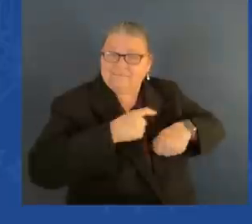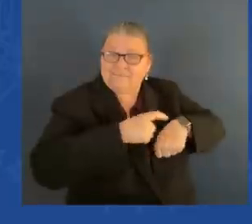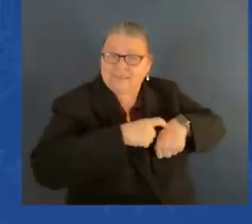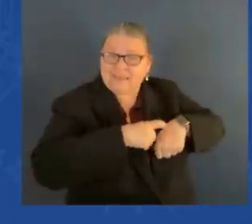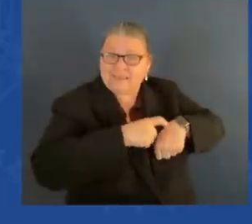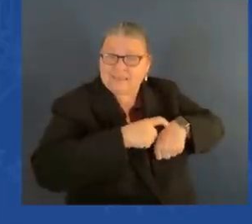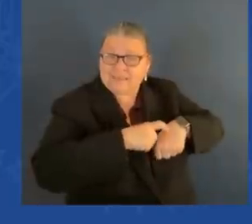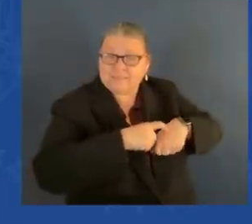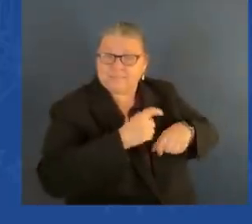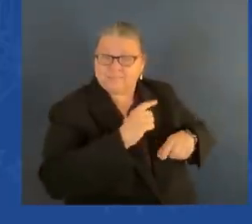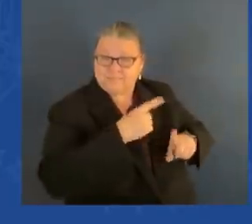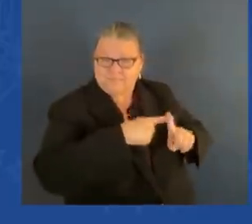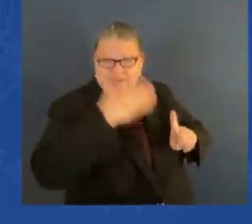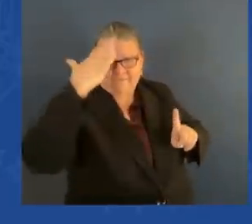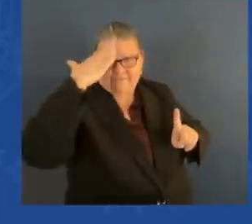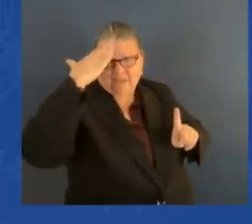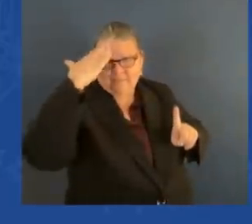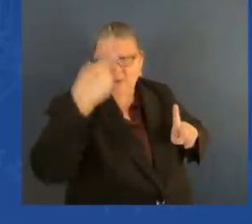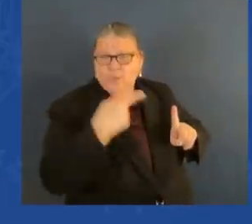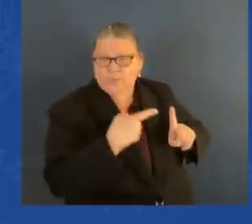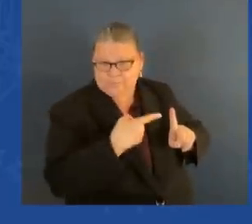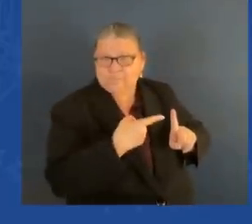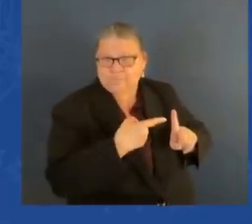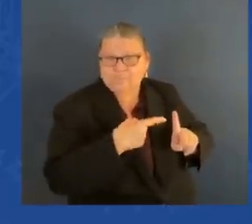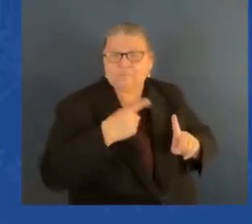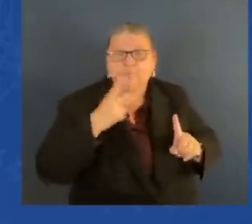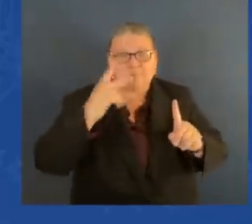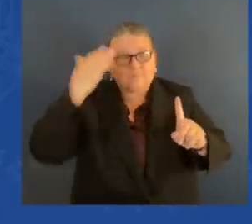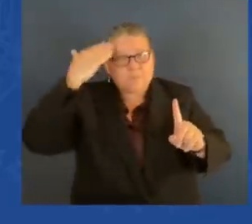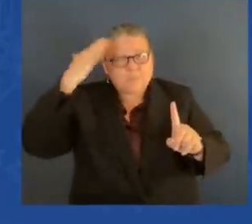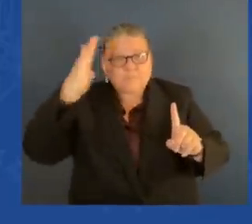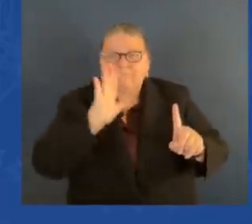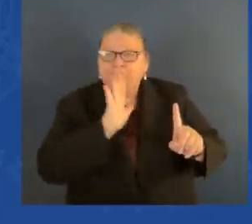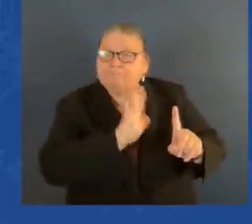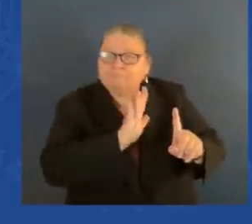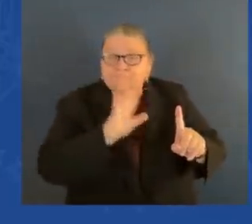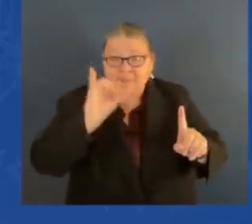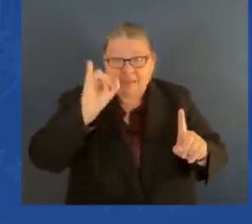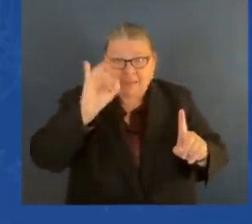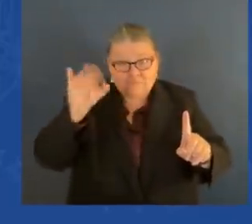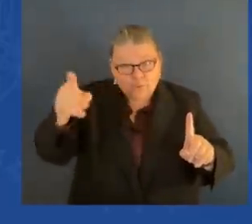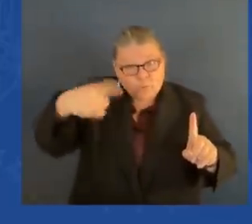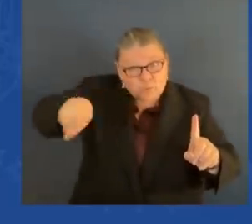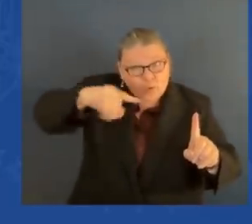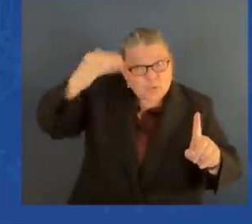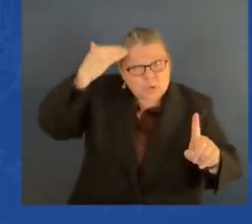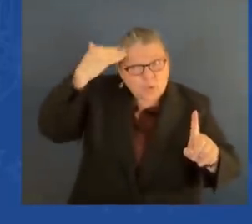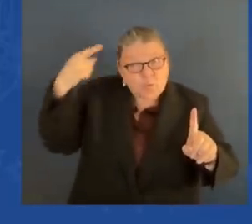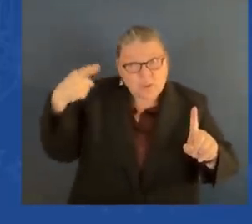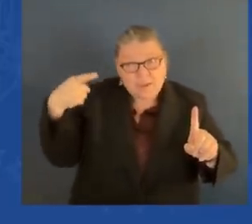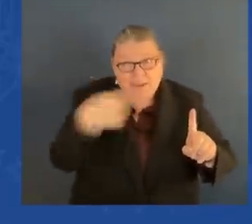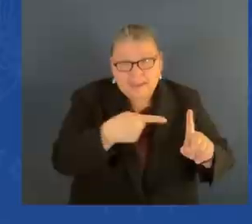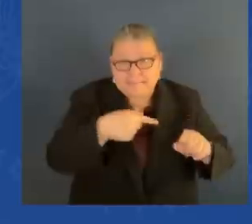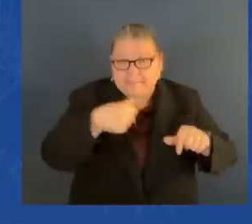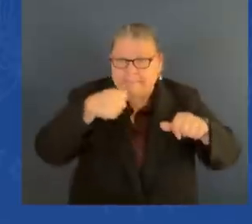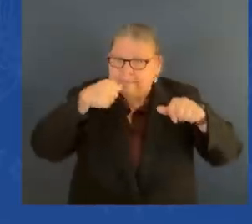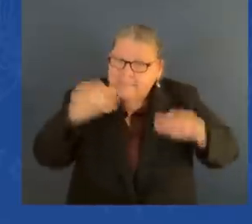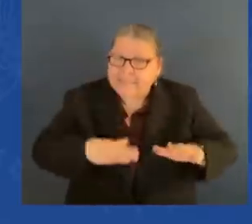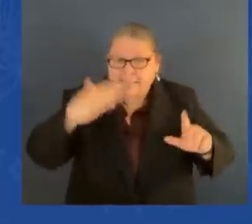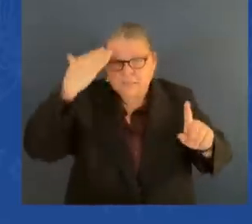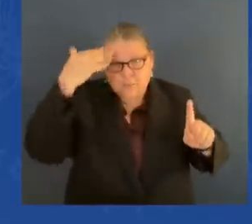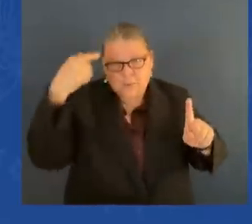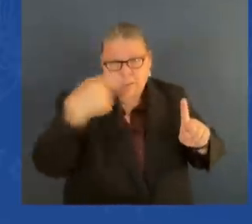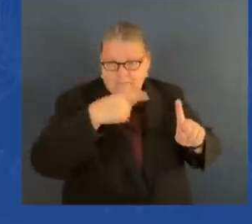most of all, everybody was blessed to know him in this state. You know, Reverend Hart Anderson,